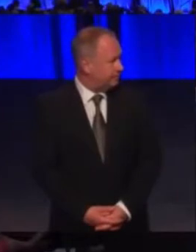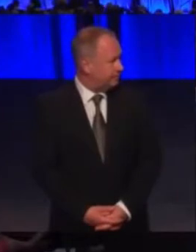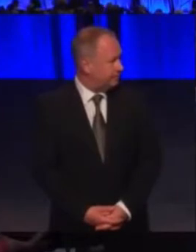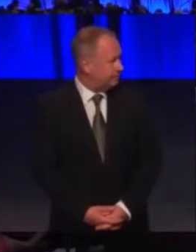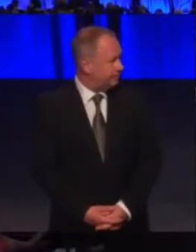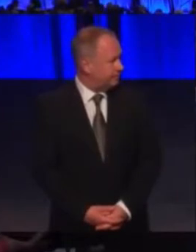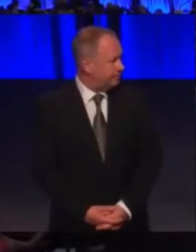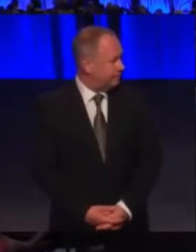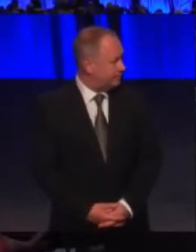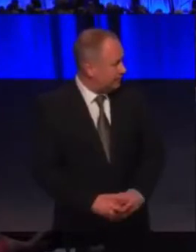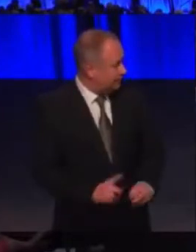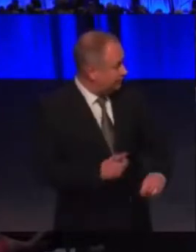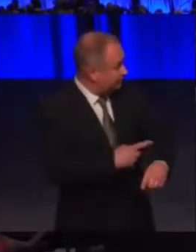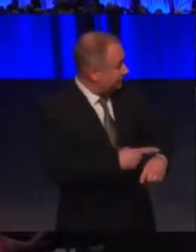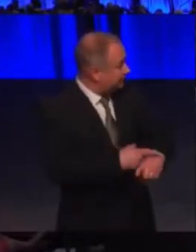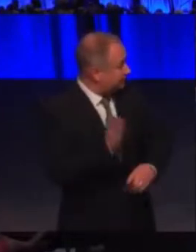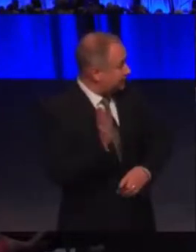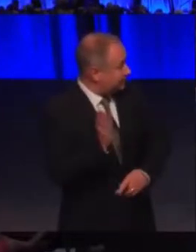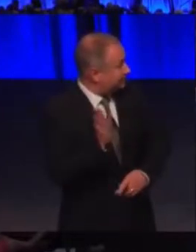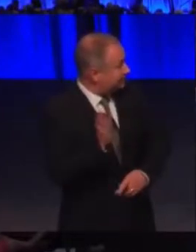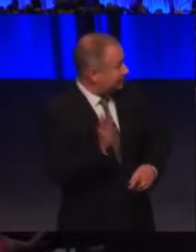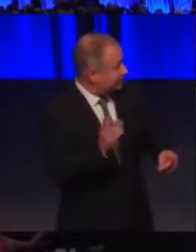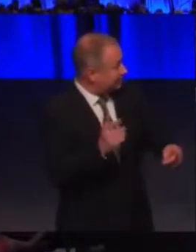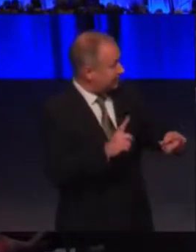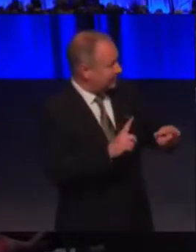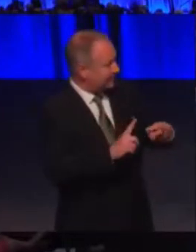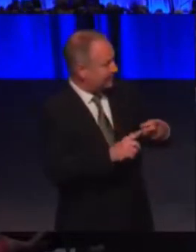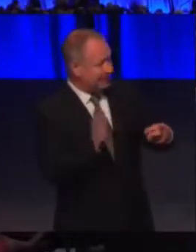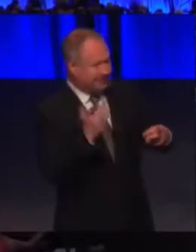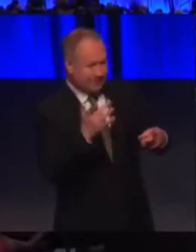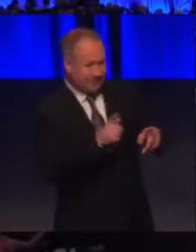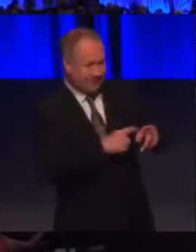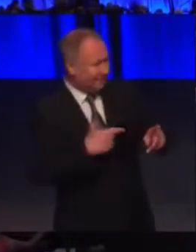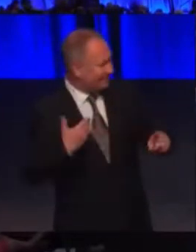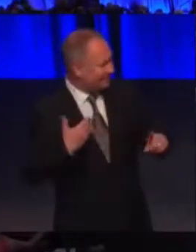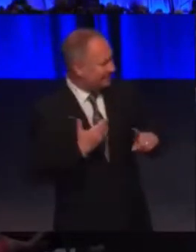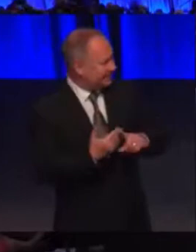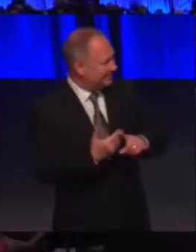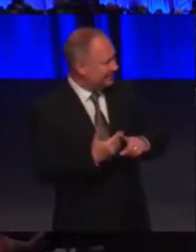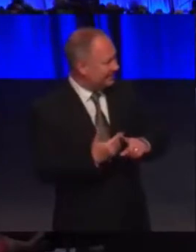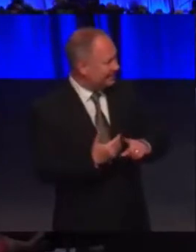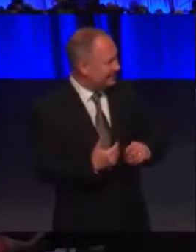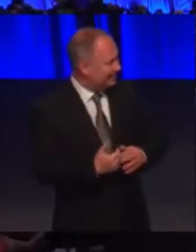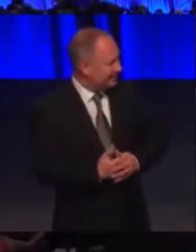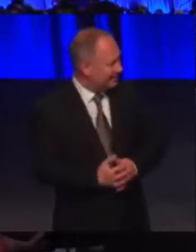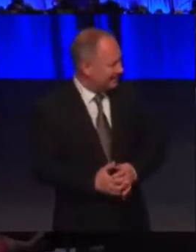Not a first time speaker, but second speech in 10 years, it says. I'm getting a new used.